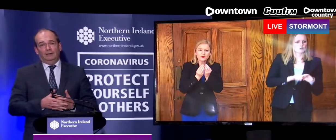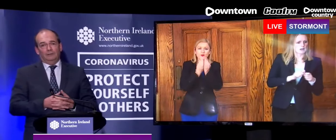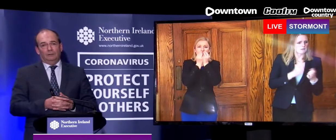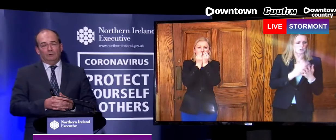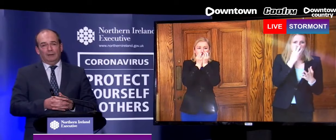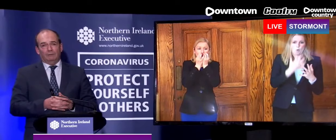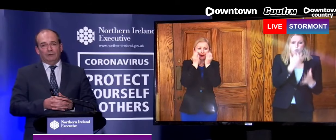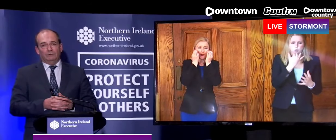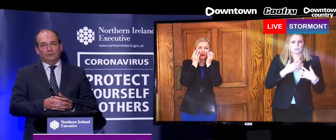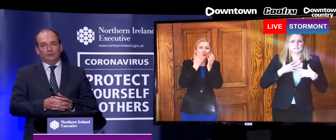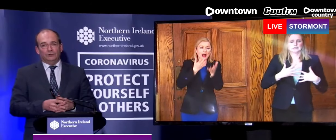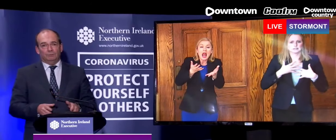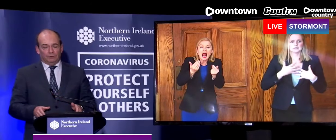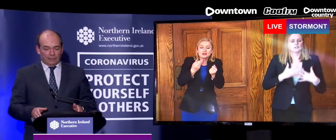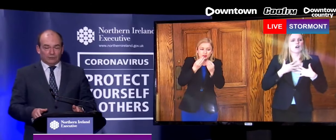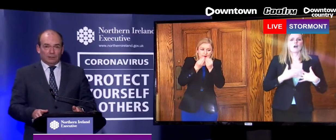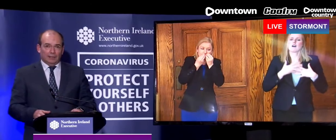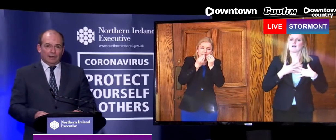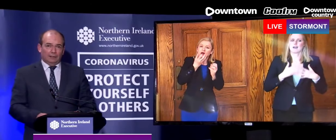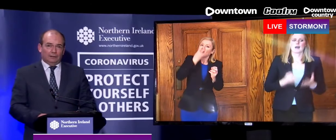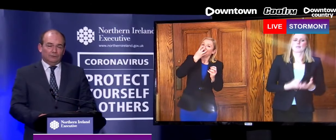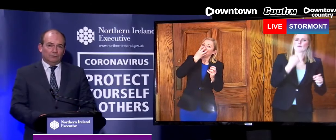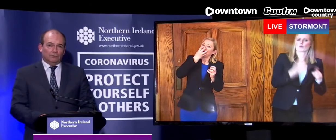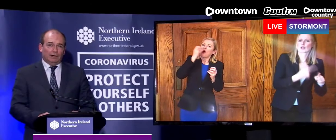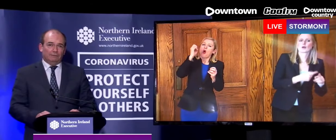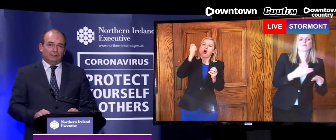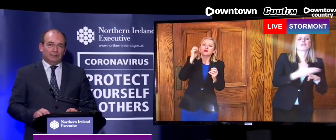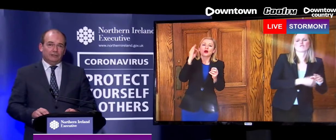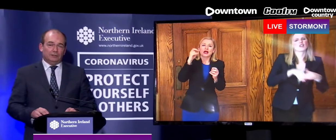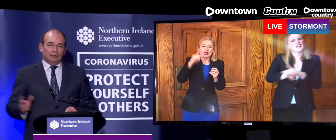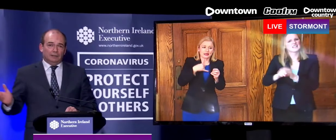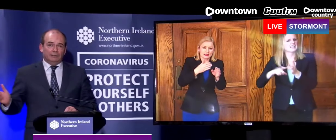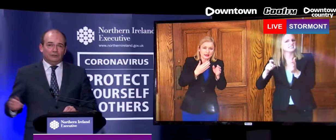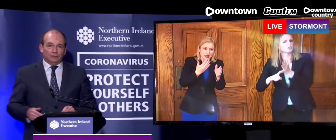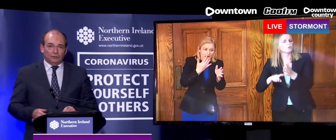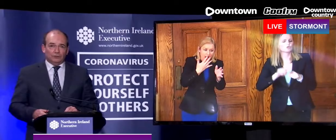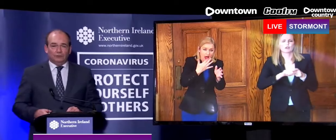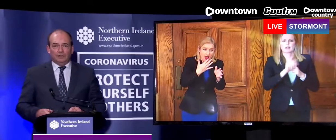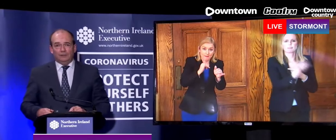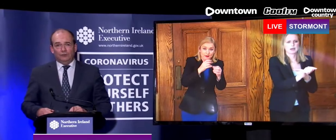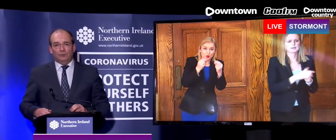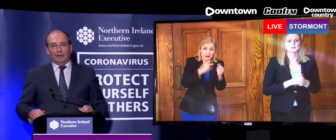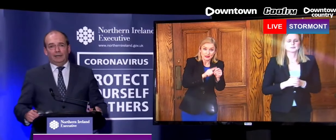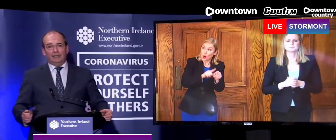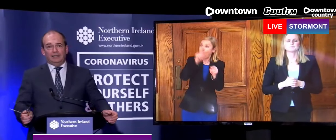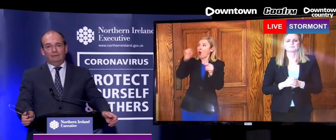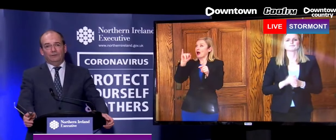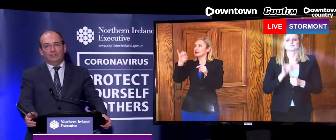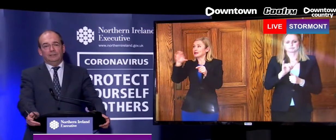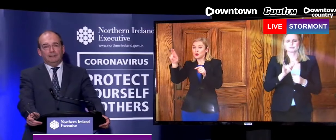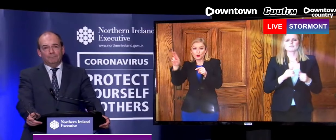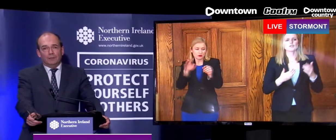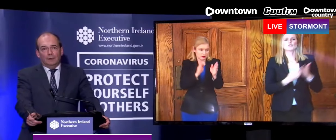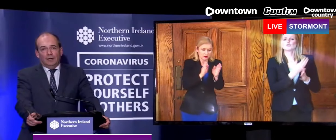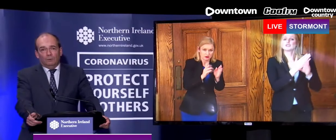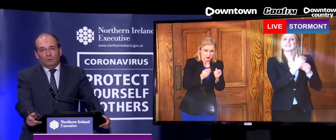the requirement for individuals to progress onto requiring ventilation. The minister alluded to the new nightingale